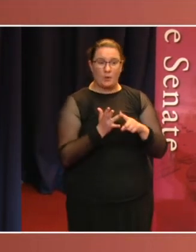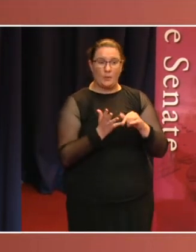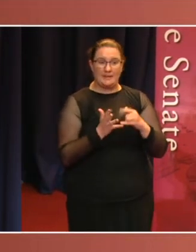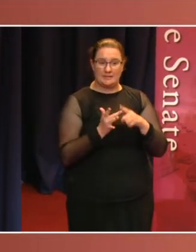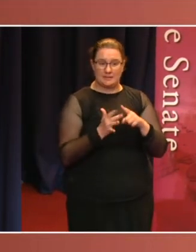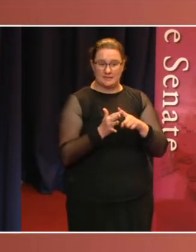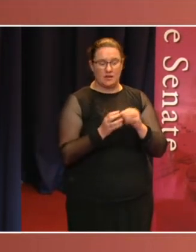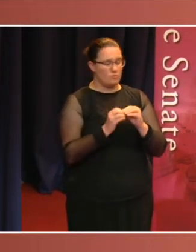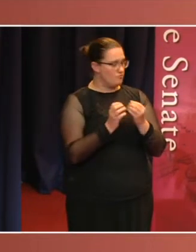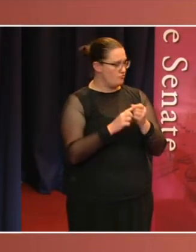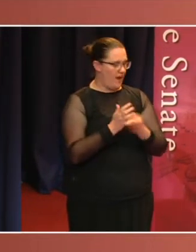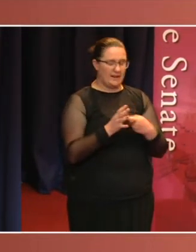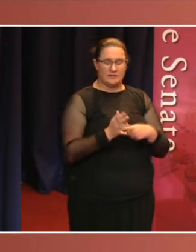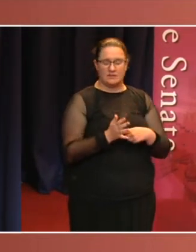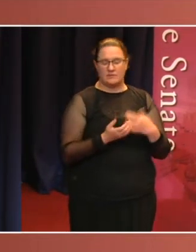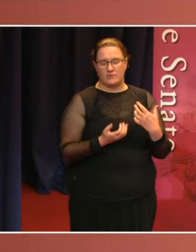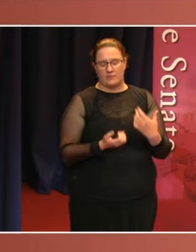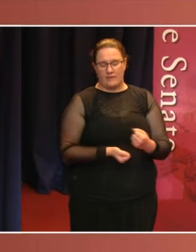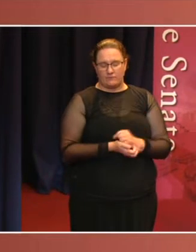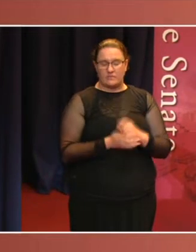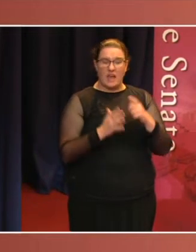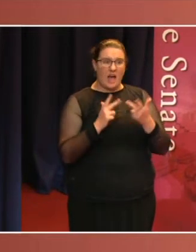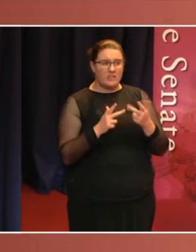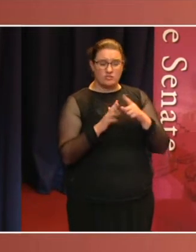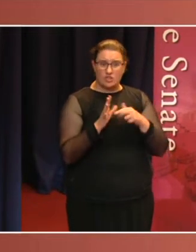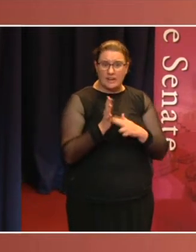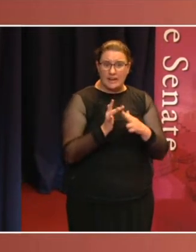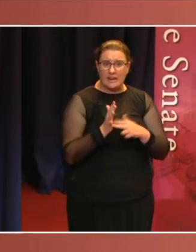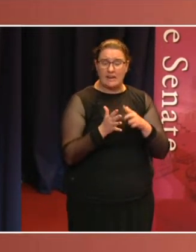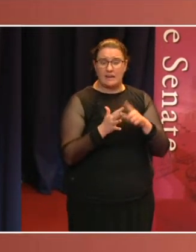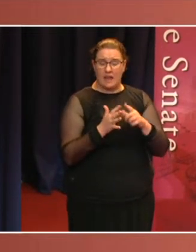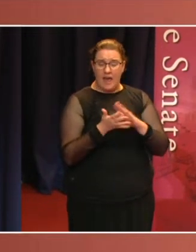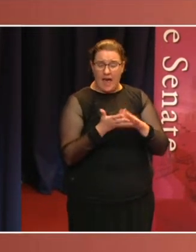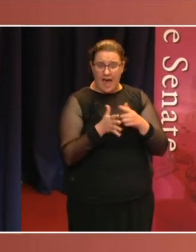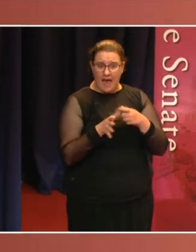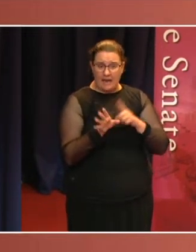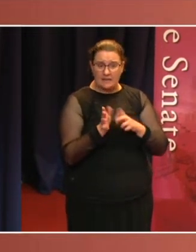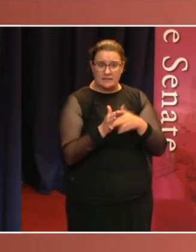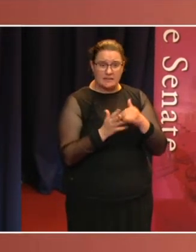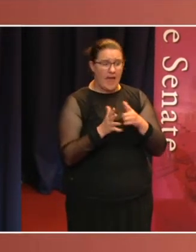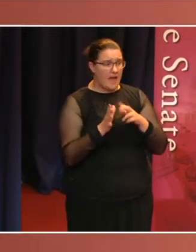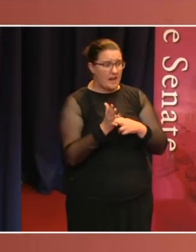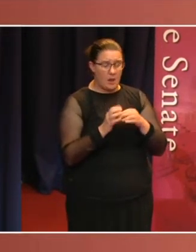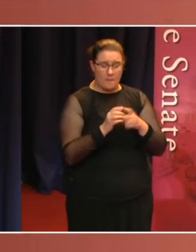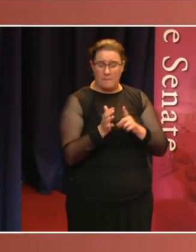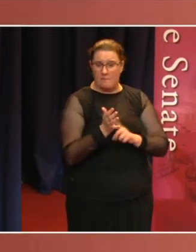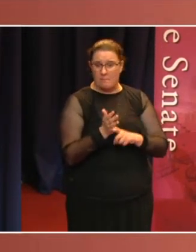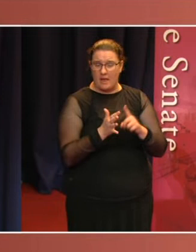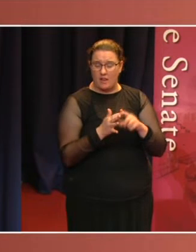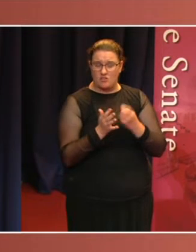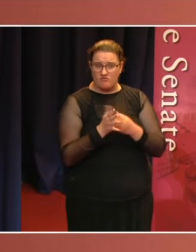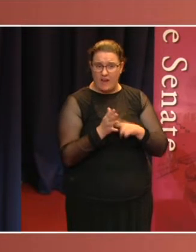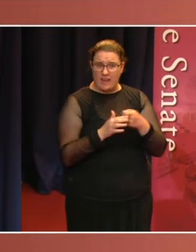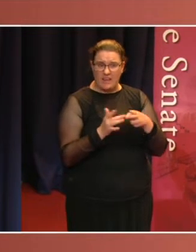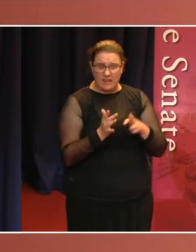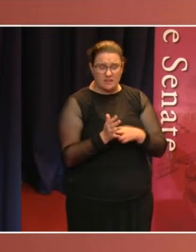Haynes. The first woman to administer a federal department, Annabelle Rankin. The first woman in Cabinet with portfolio responsibilities,